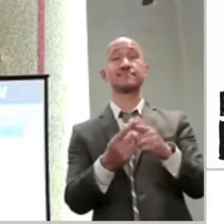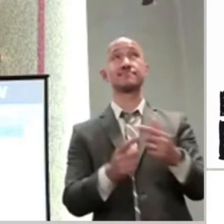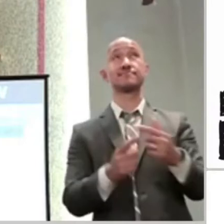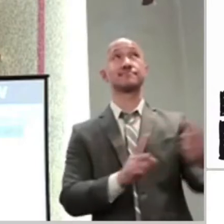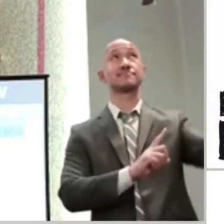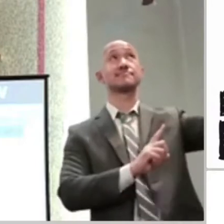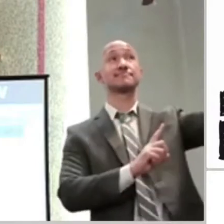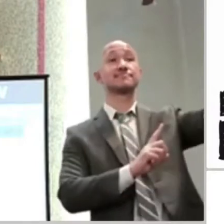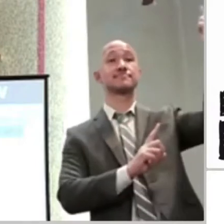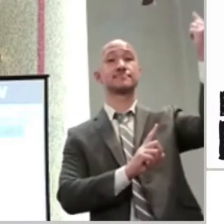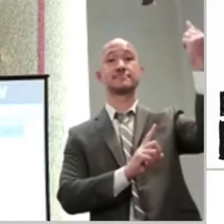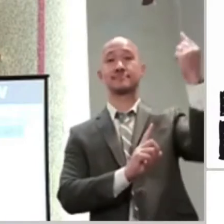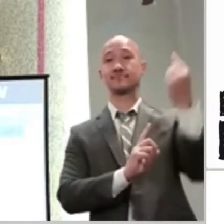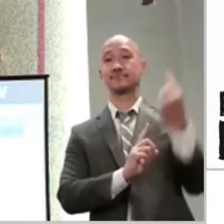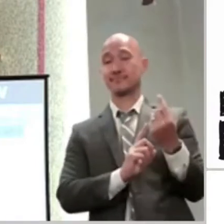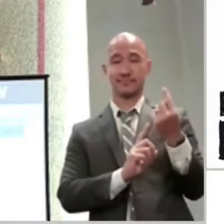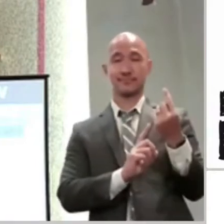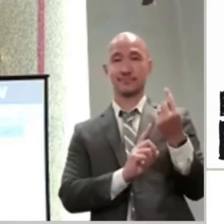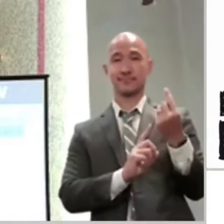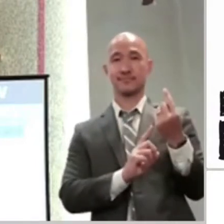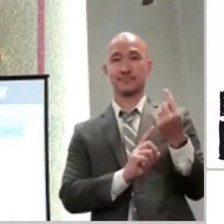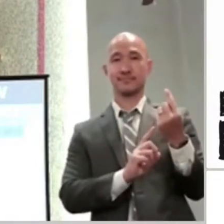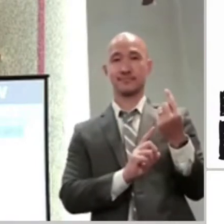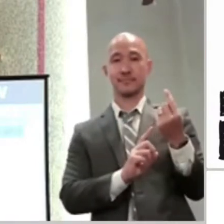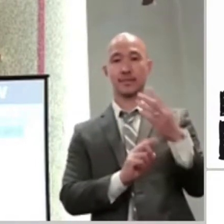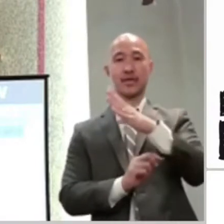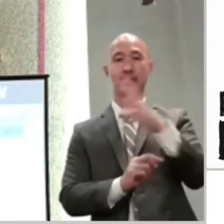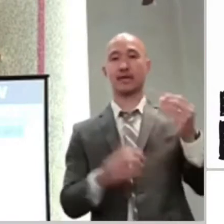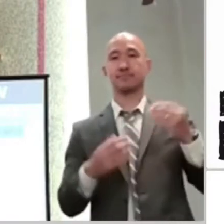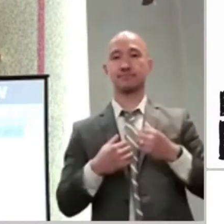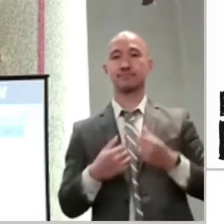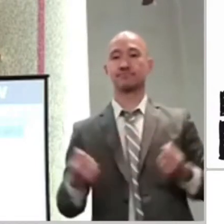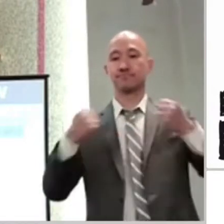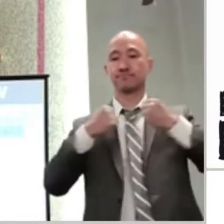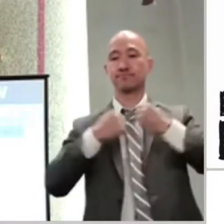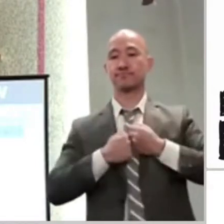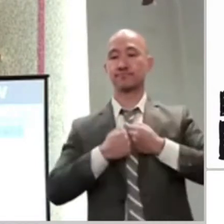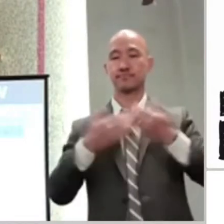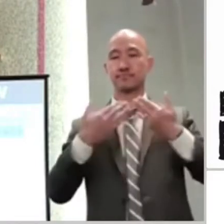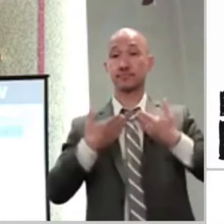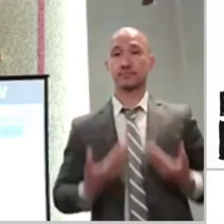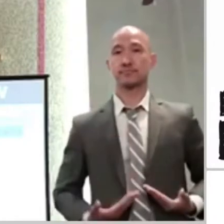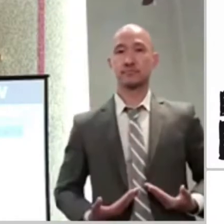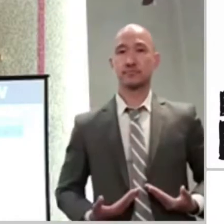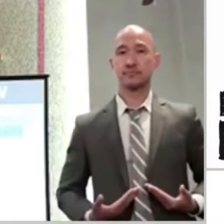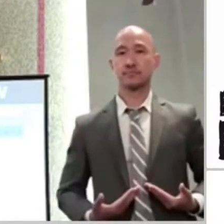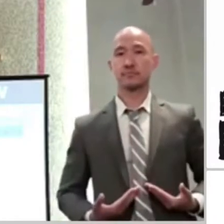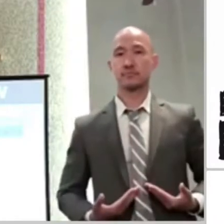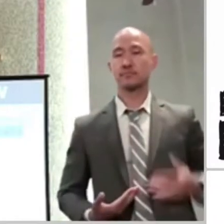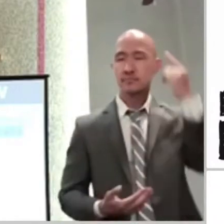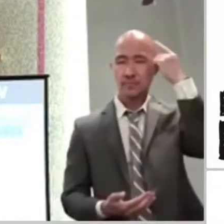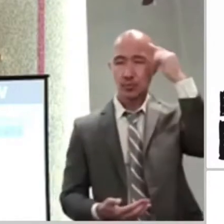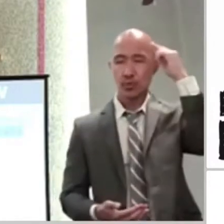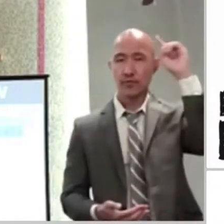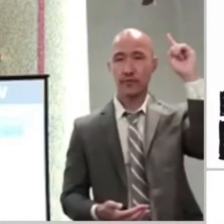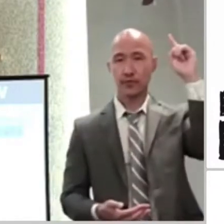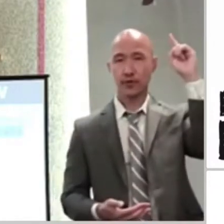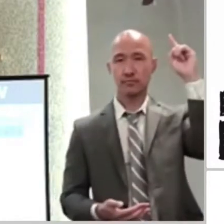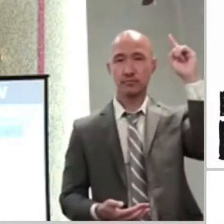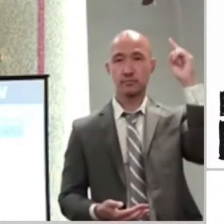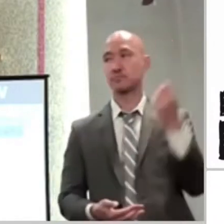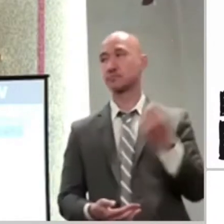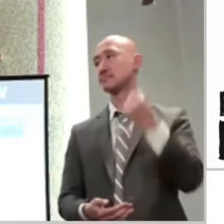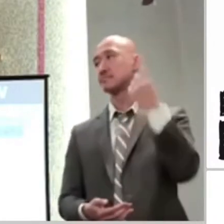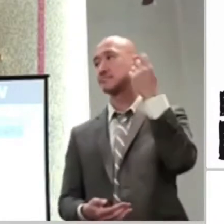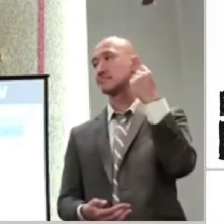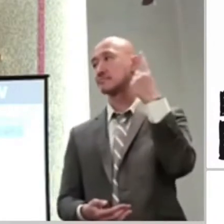us in levels that we cannot even understand. So, what should be our understanding, or how should we